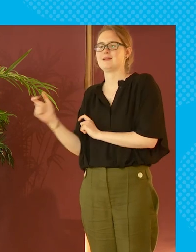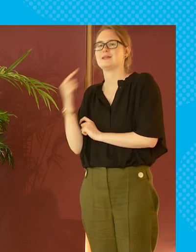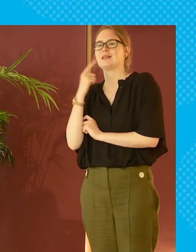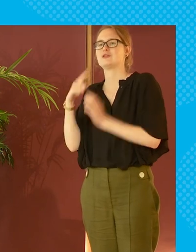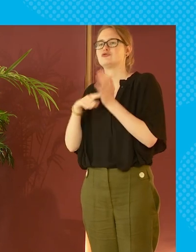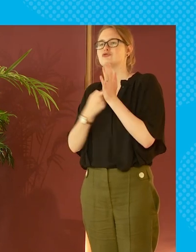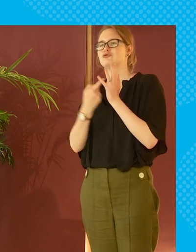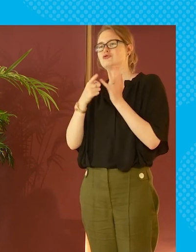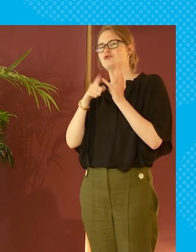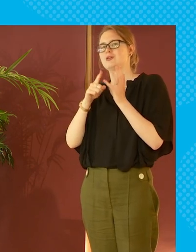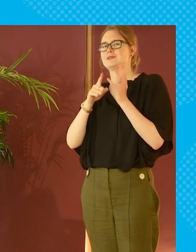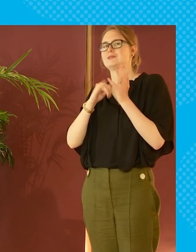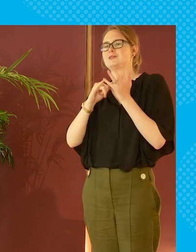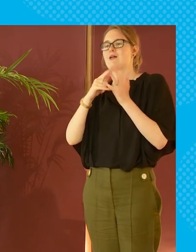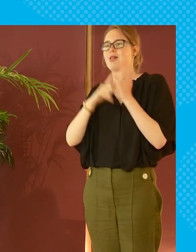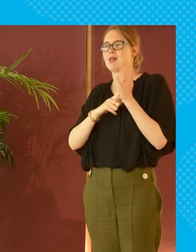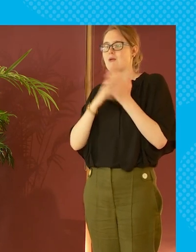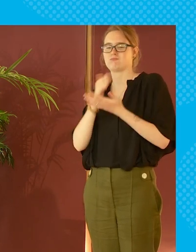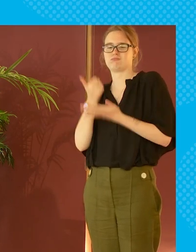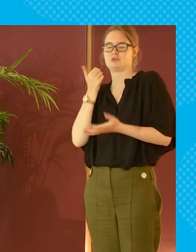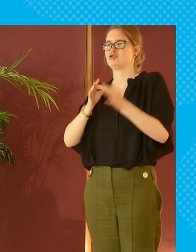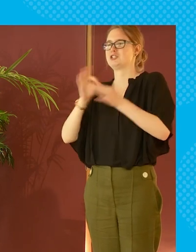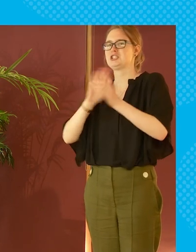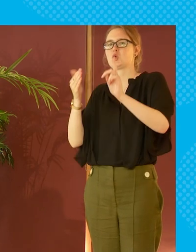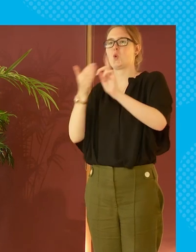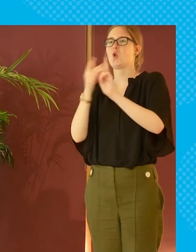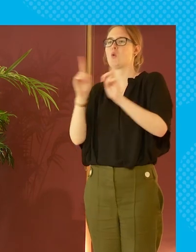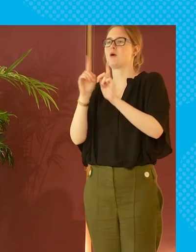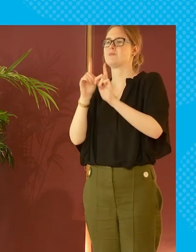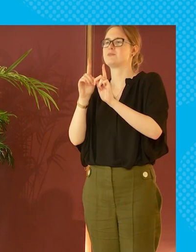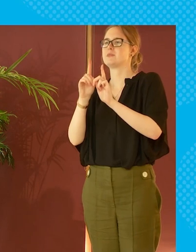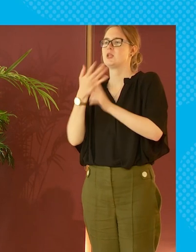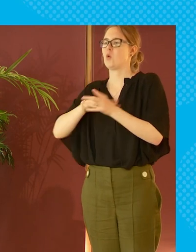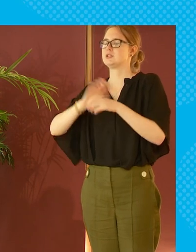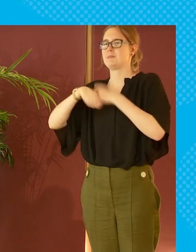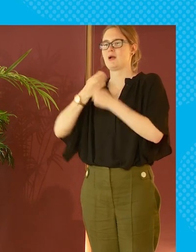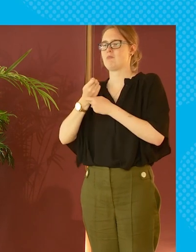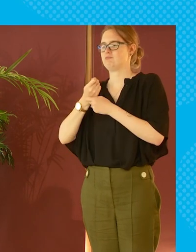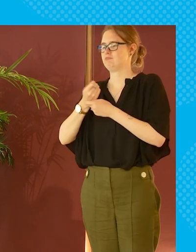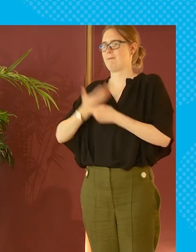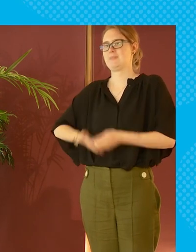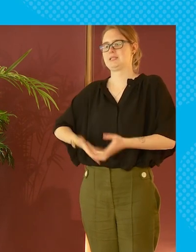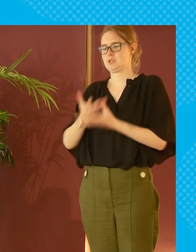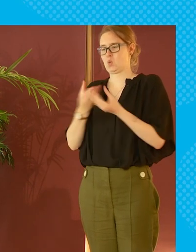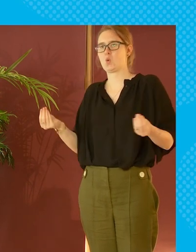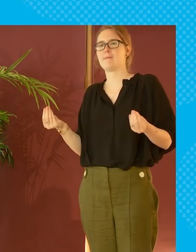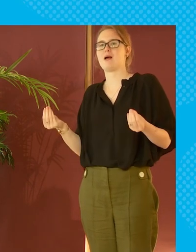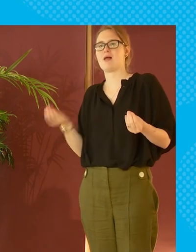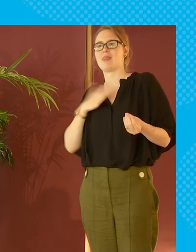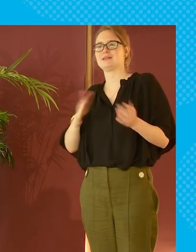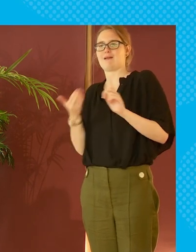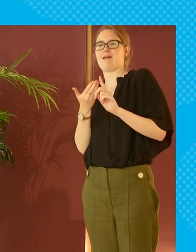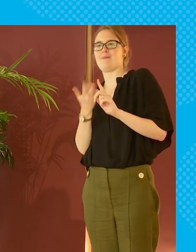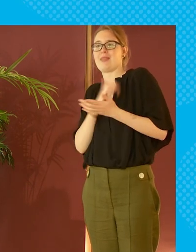think that that's thing your trussell have brilliantly have it as their strategic goal to put themselves out of business in terms of being food bank and that's